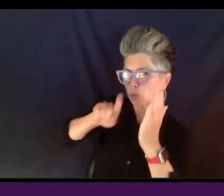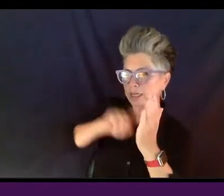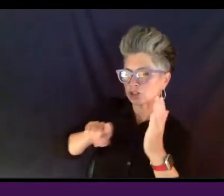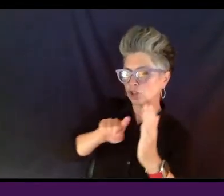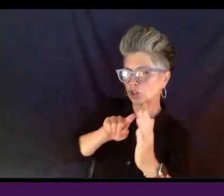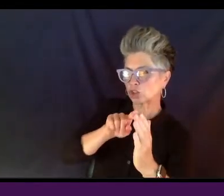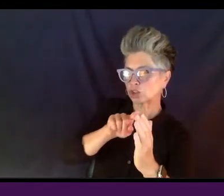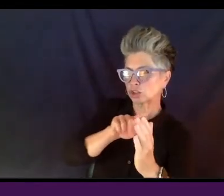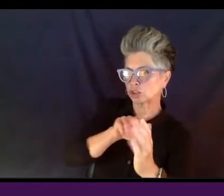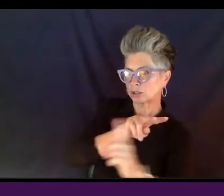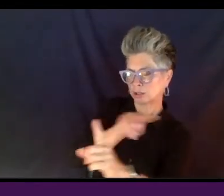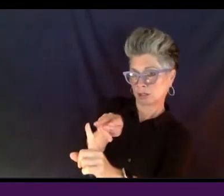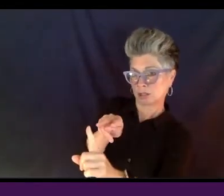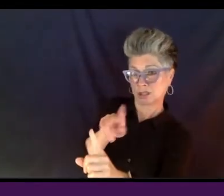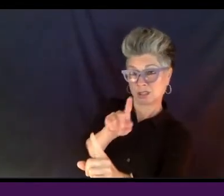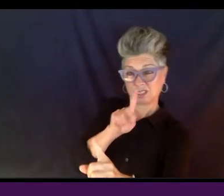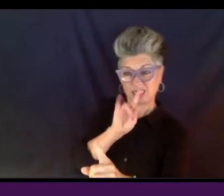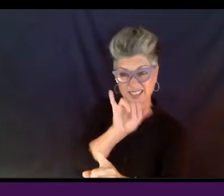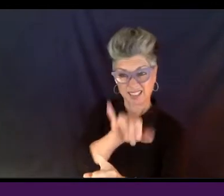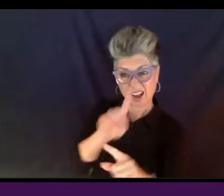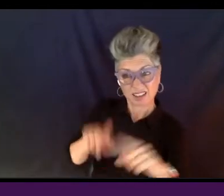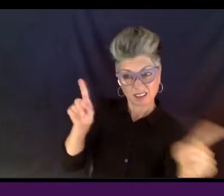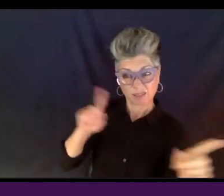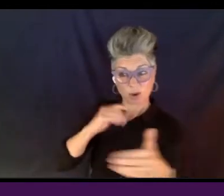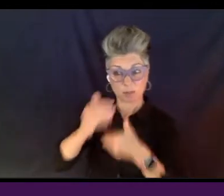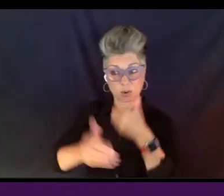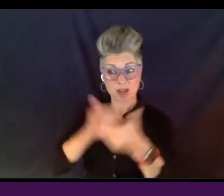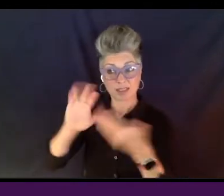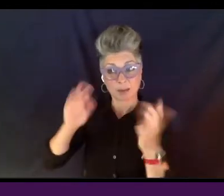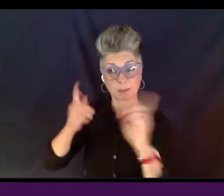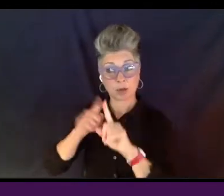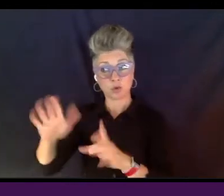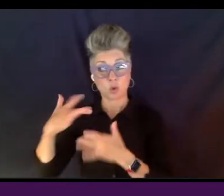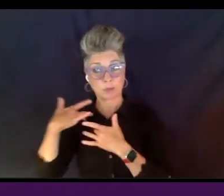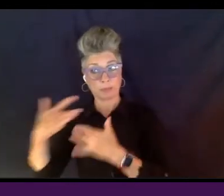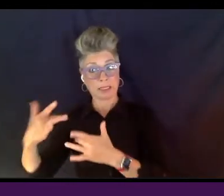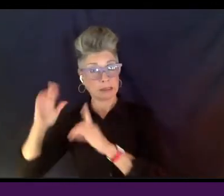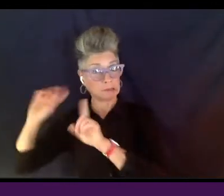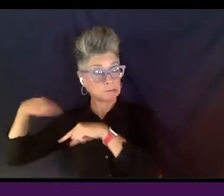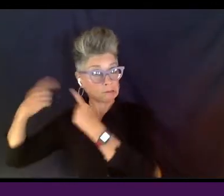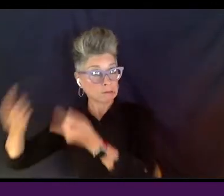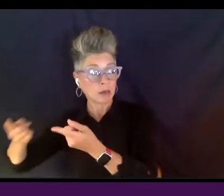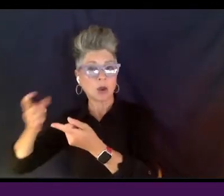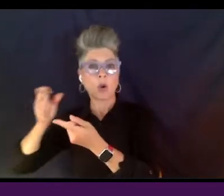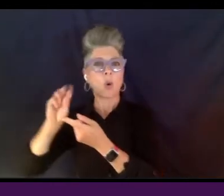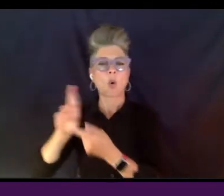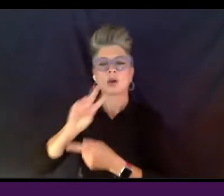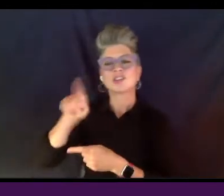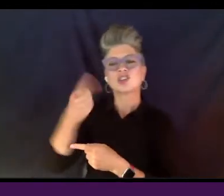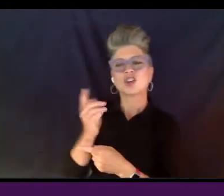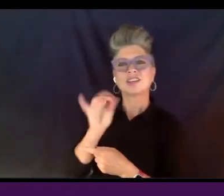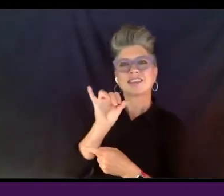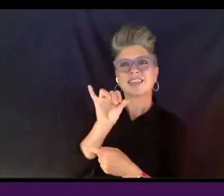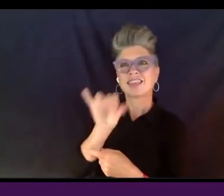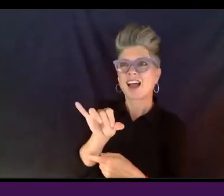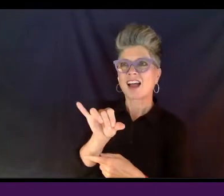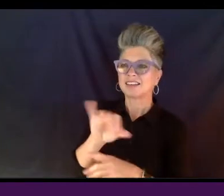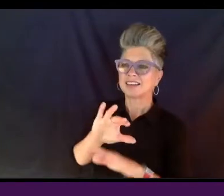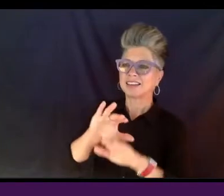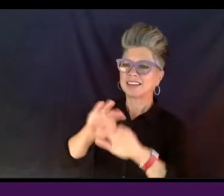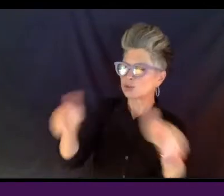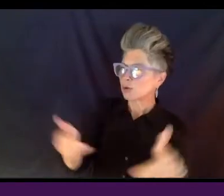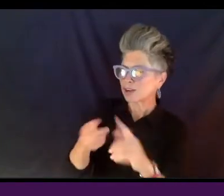it that much different of a different process or is it really just an, that introduction to the scientists? What,